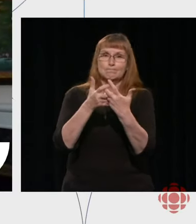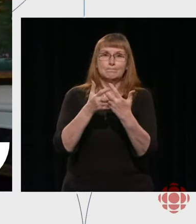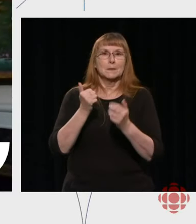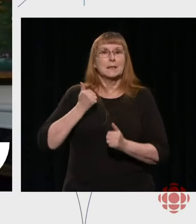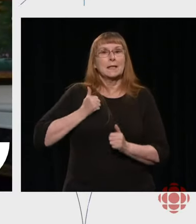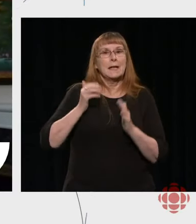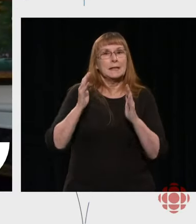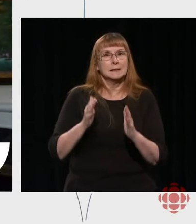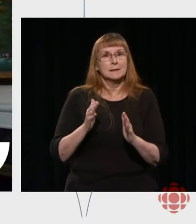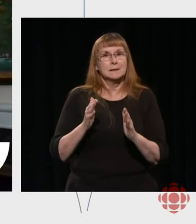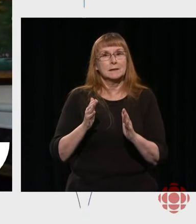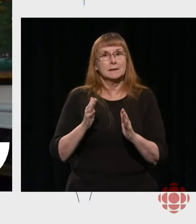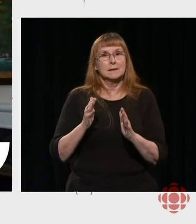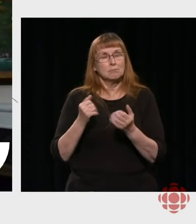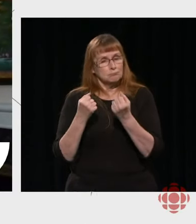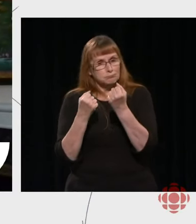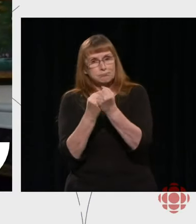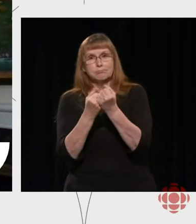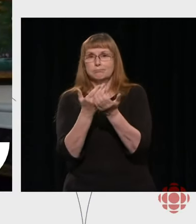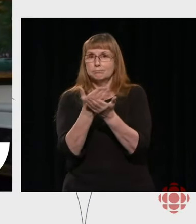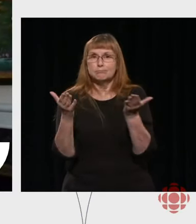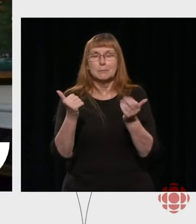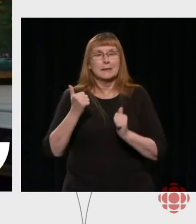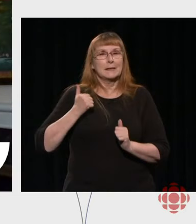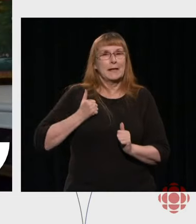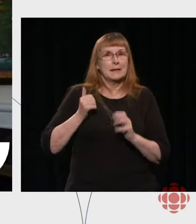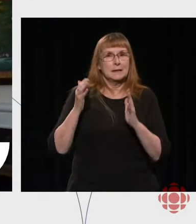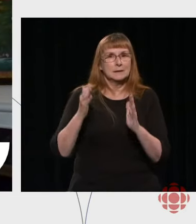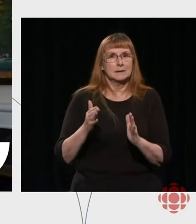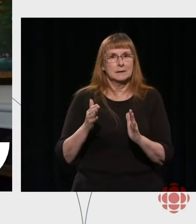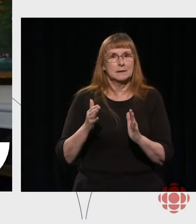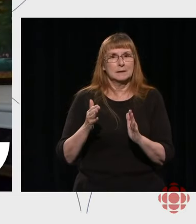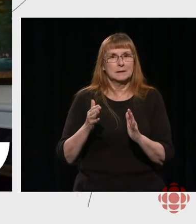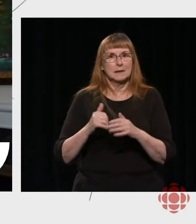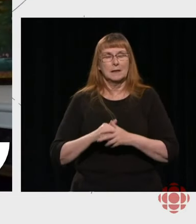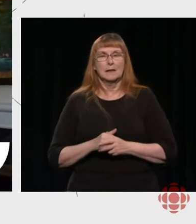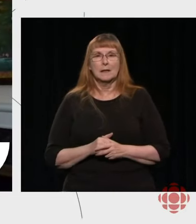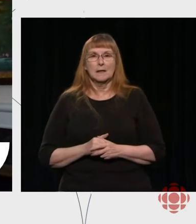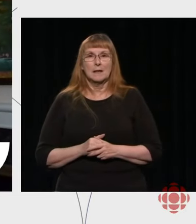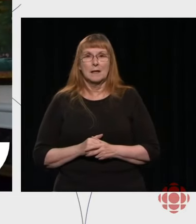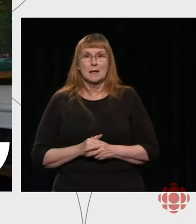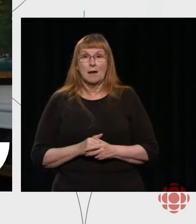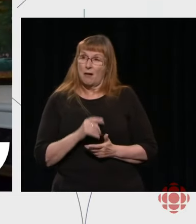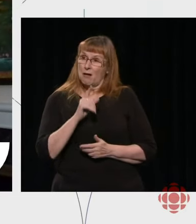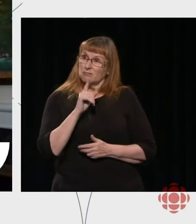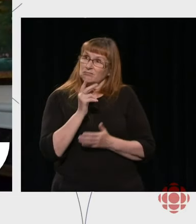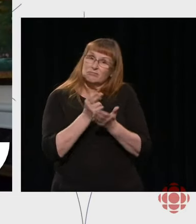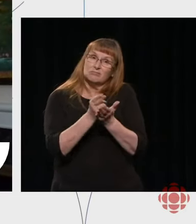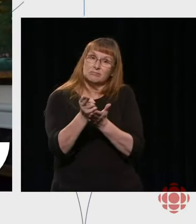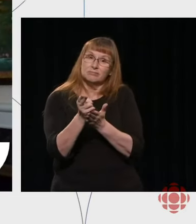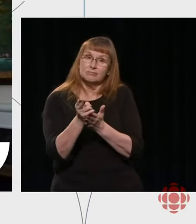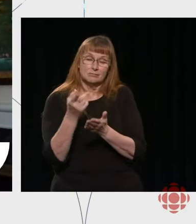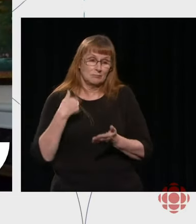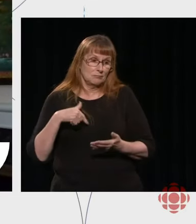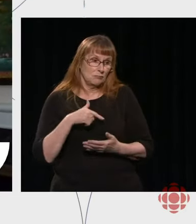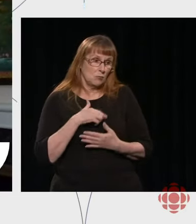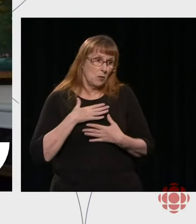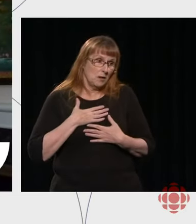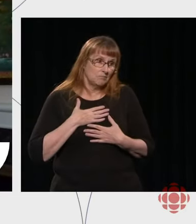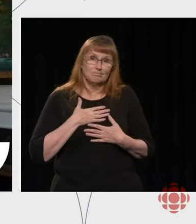And as I said before, it's with enormous humility that we all